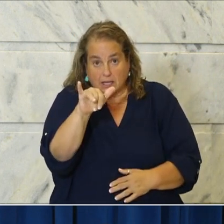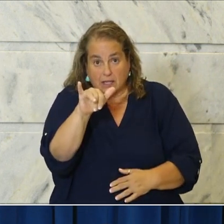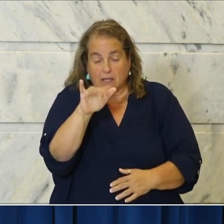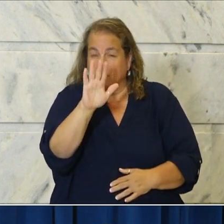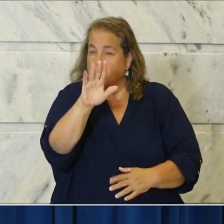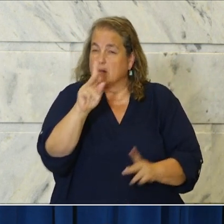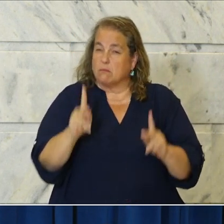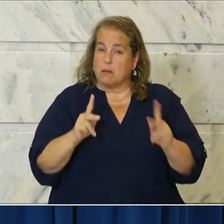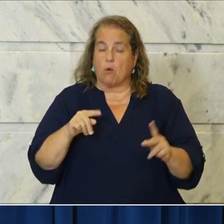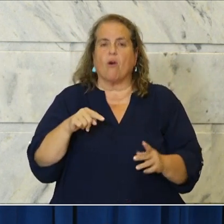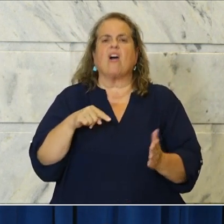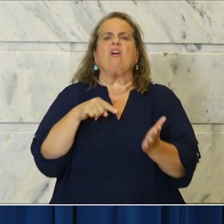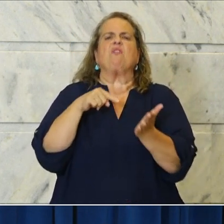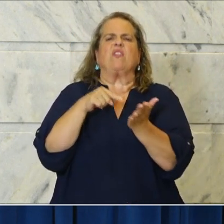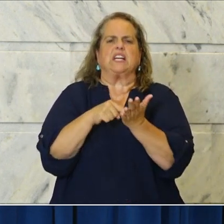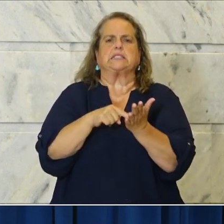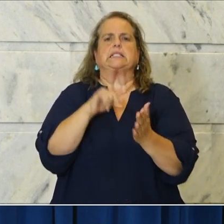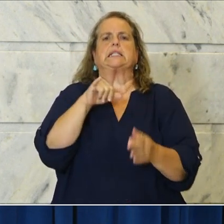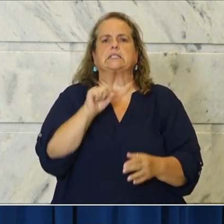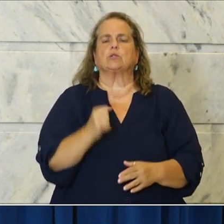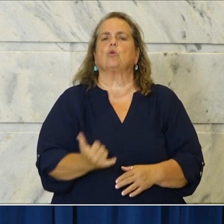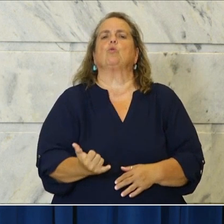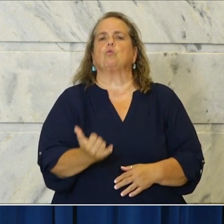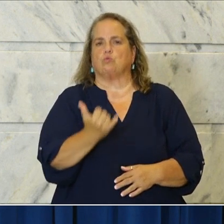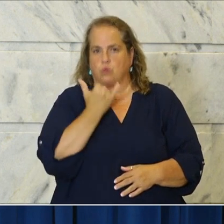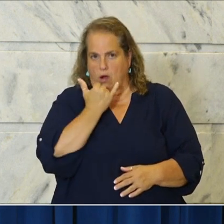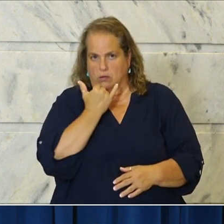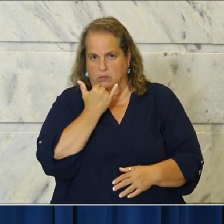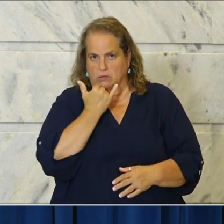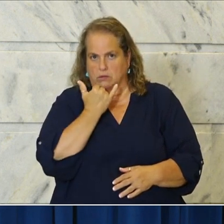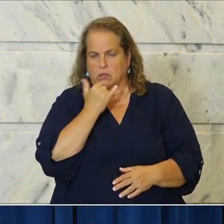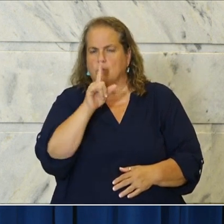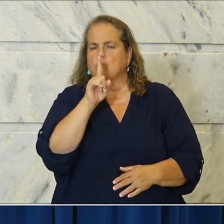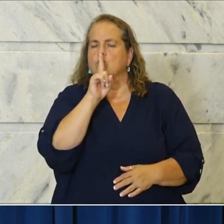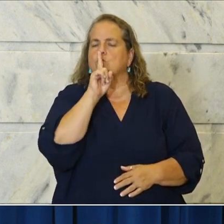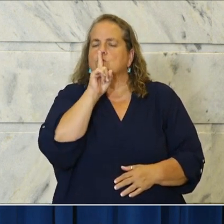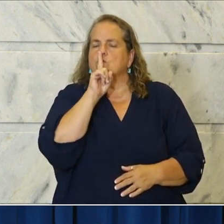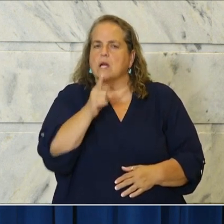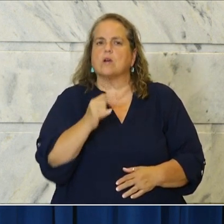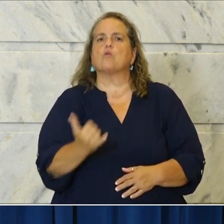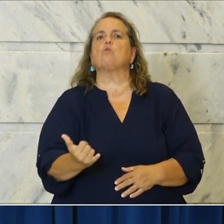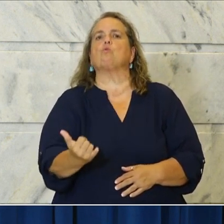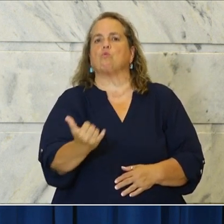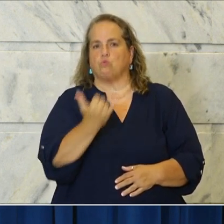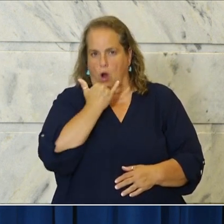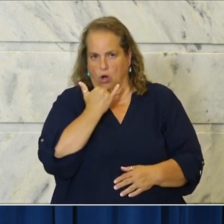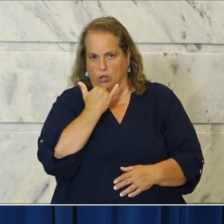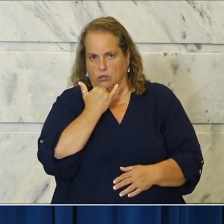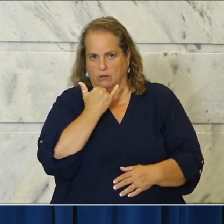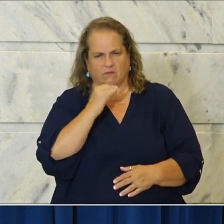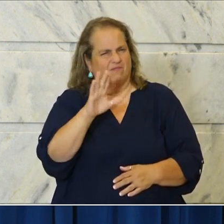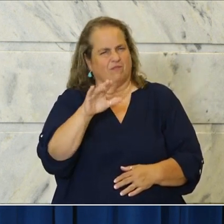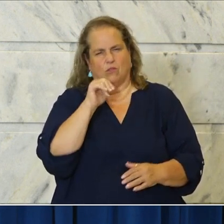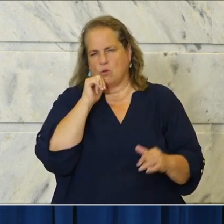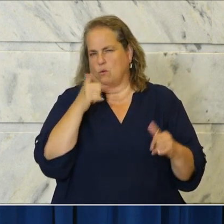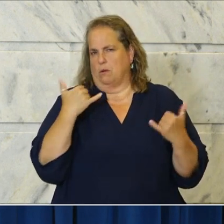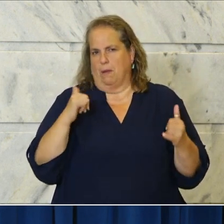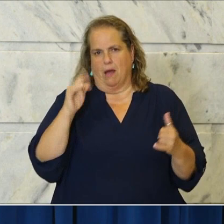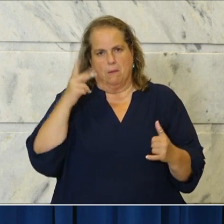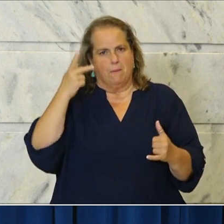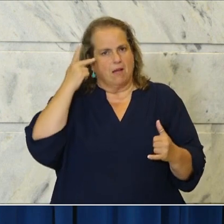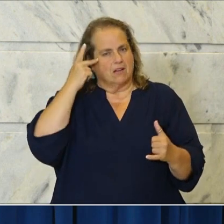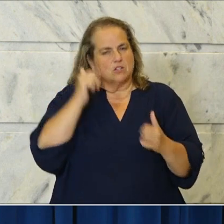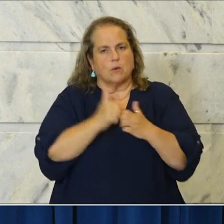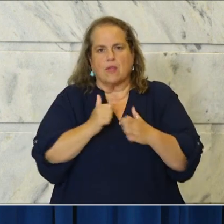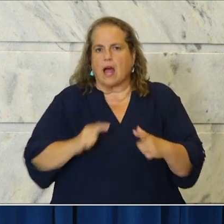wrong. It is really, really, wrong. Don't play politics with the lives